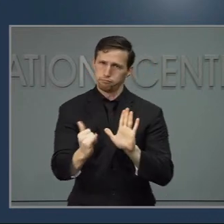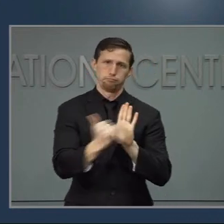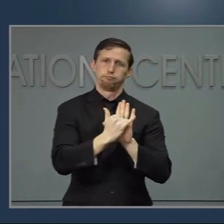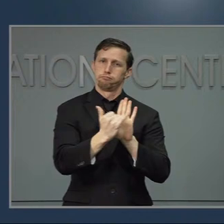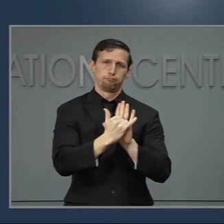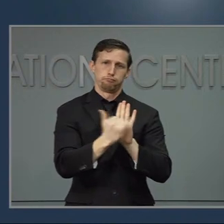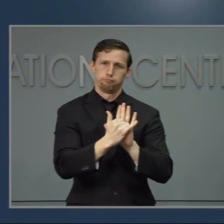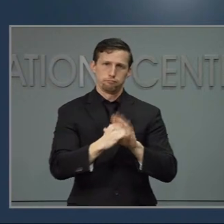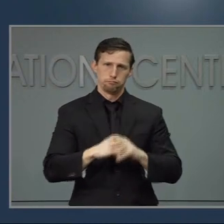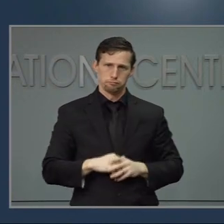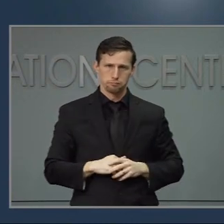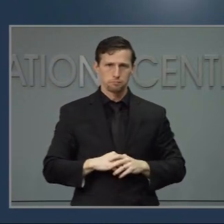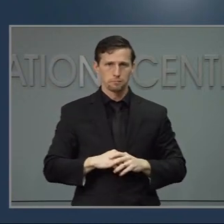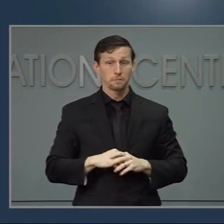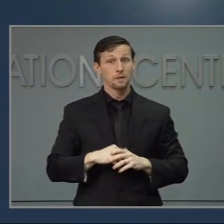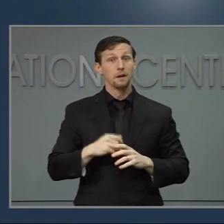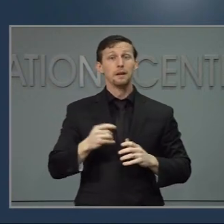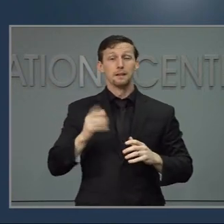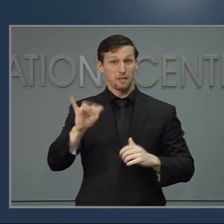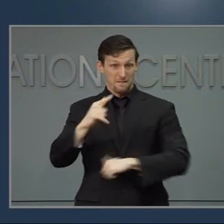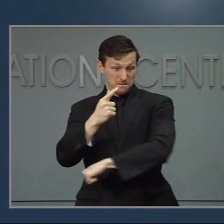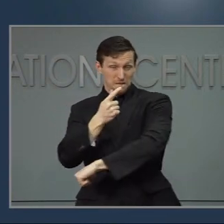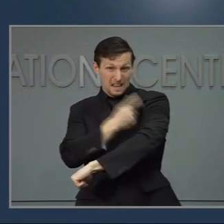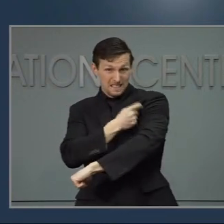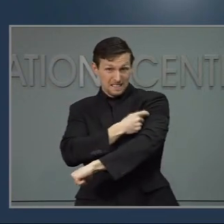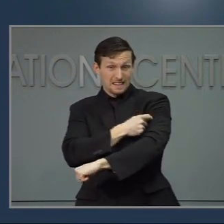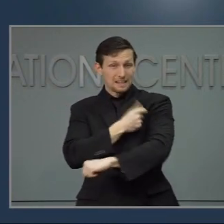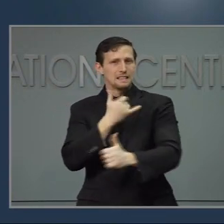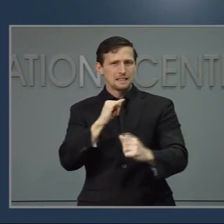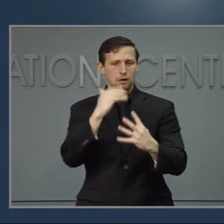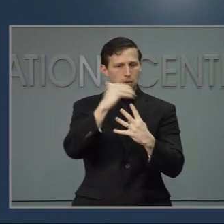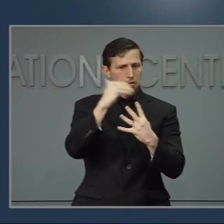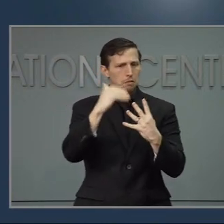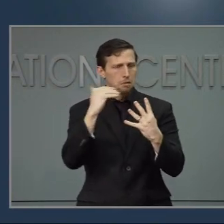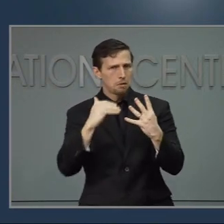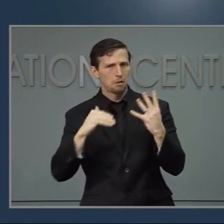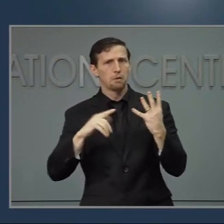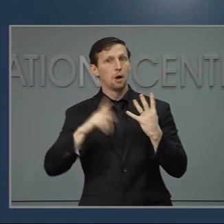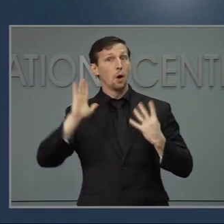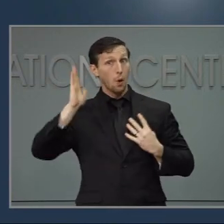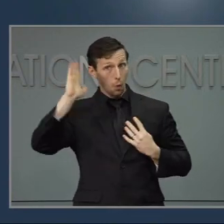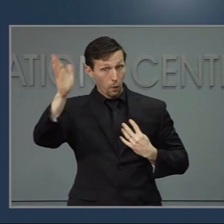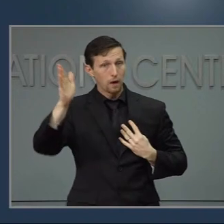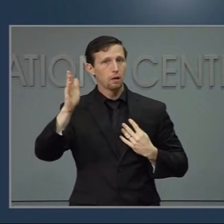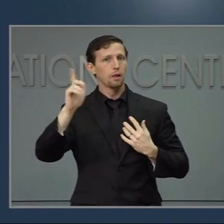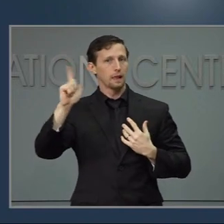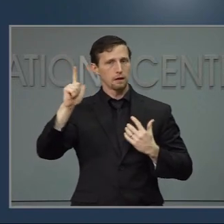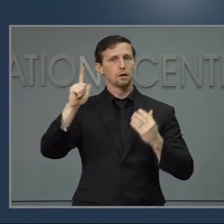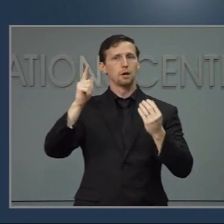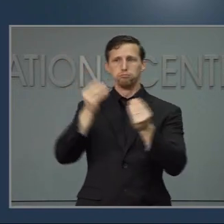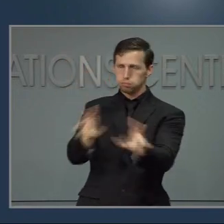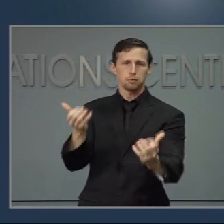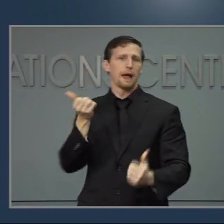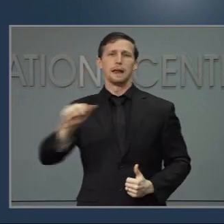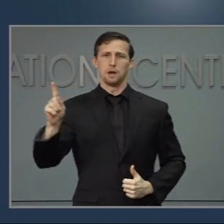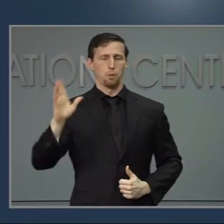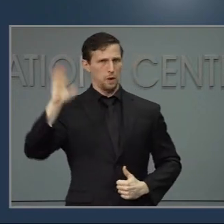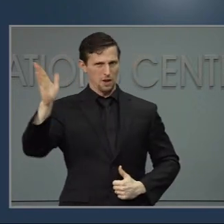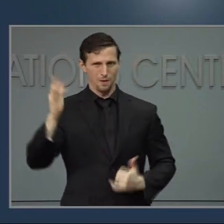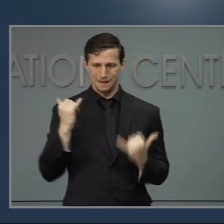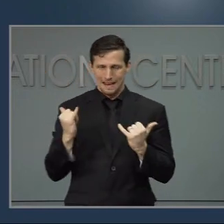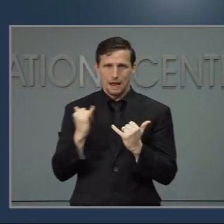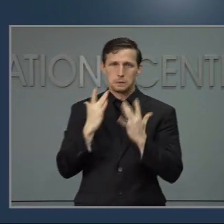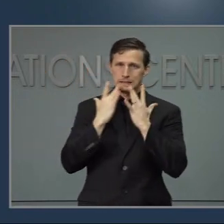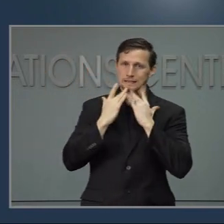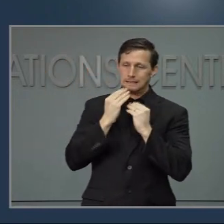Vaccines will be available to everyone, but currently supplies are limited and will continue to be limited